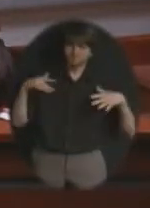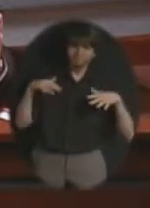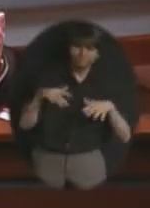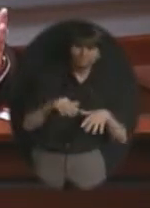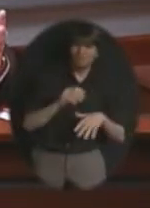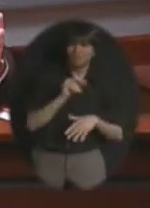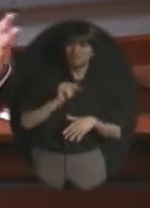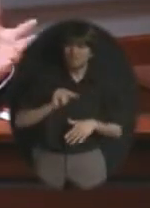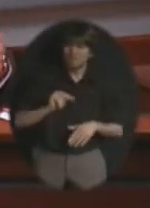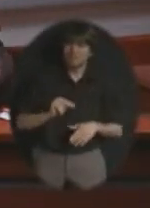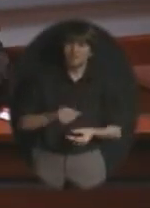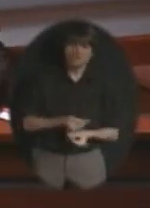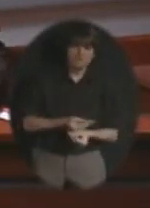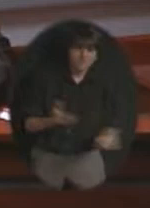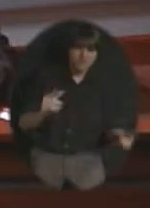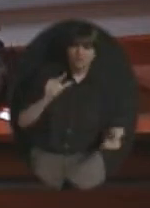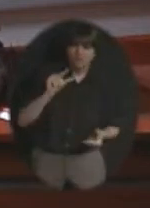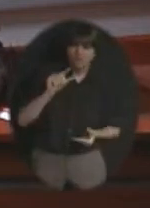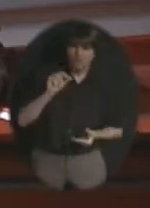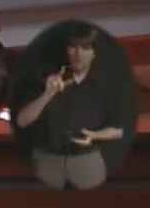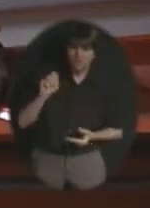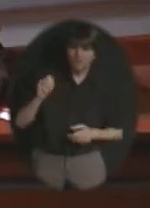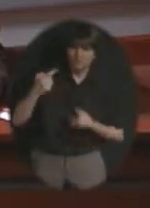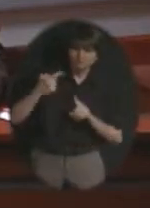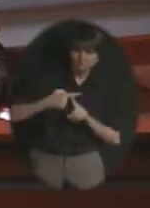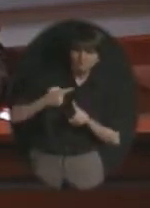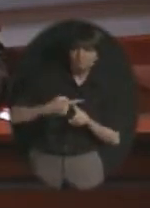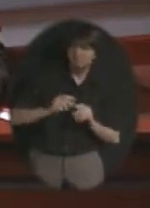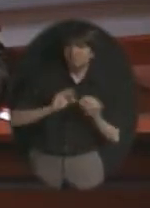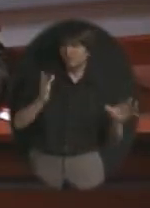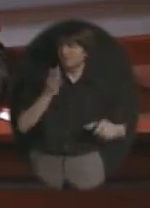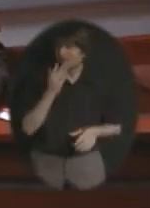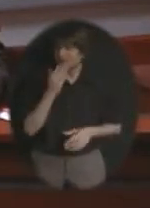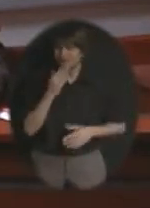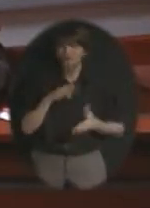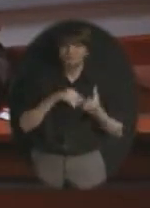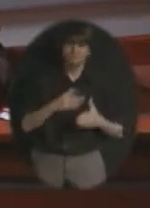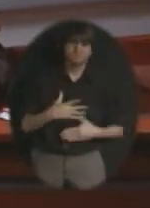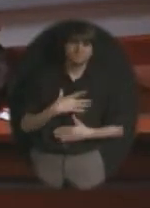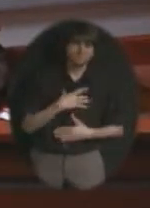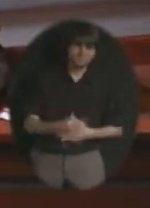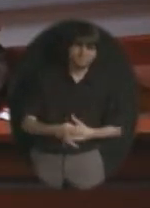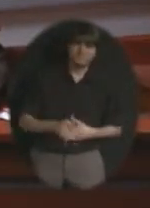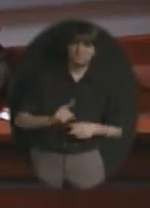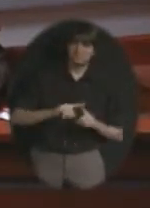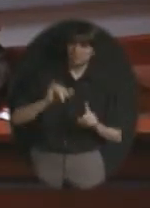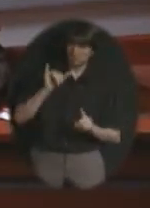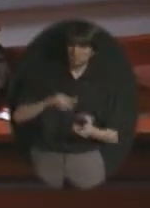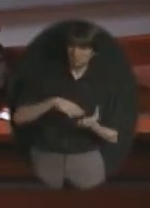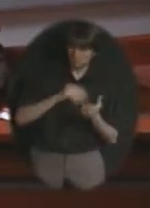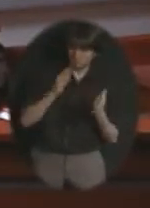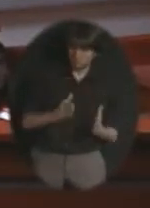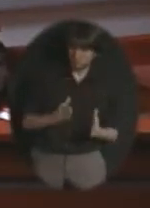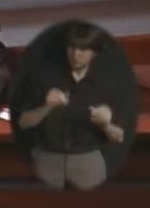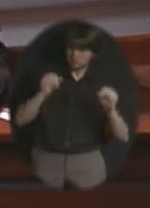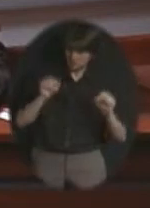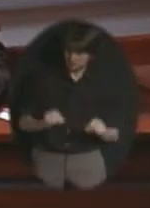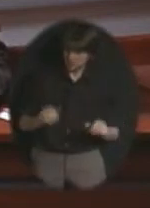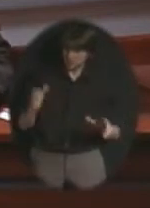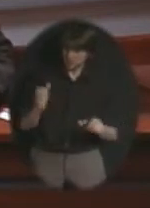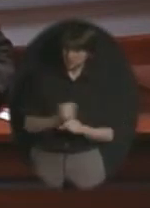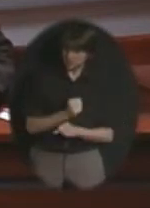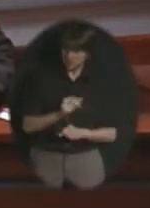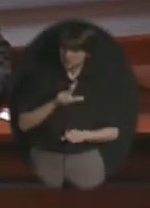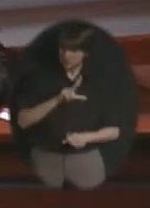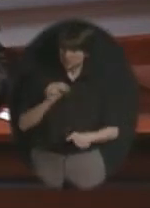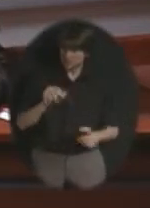out Google t-shirts bright colors which the students liked of course but he has the chance now to go on and can win a $30,000